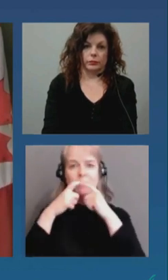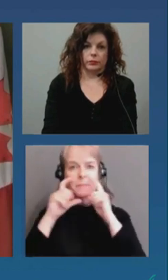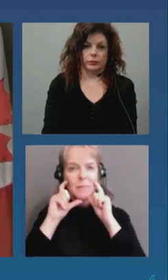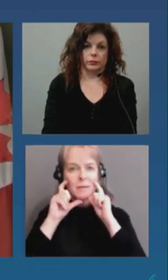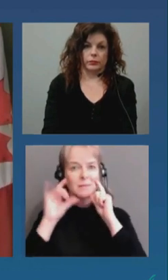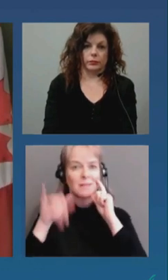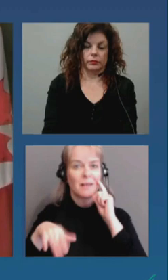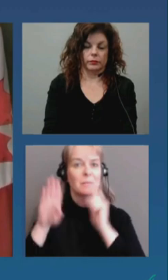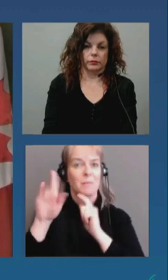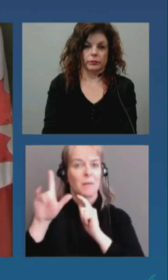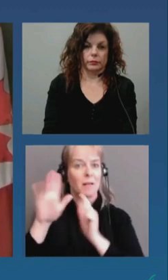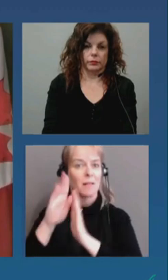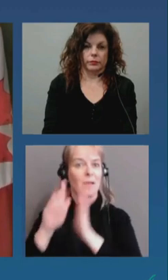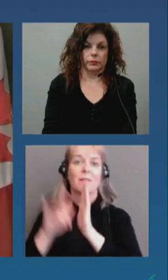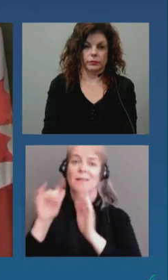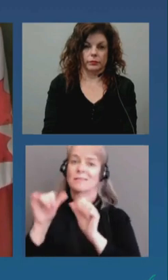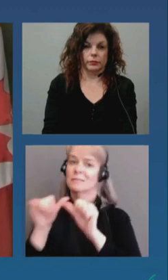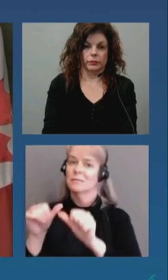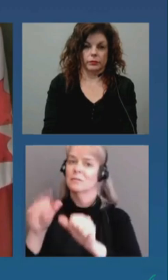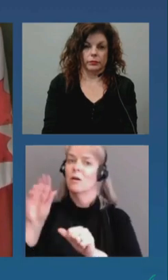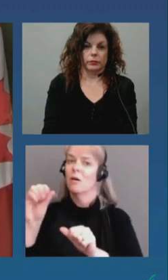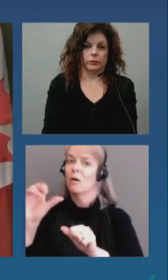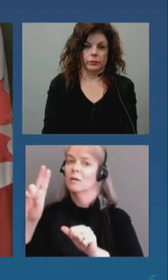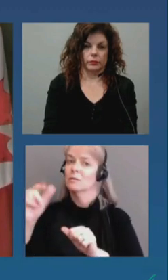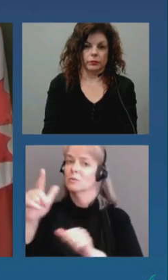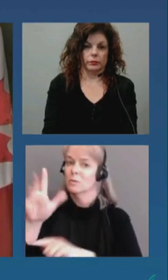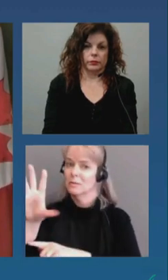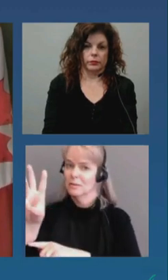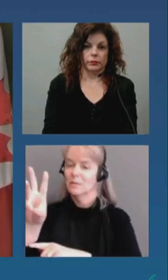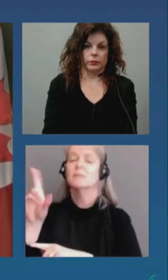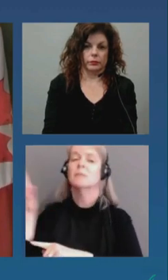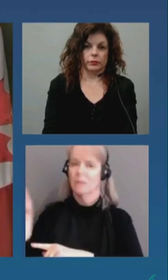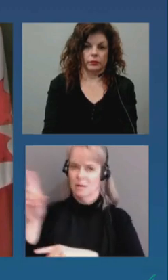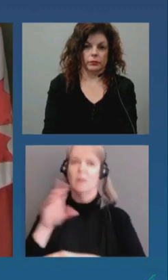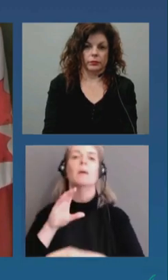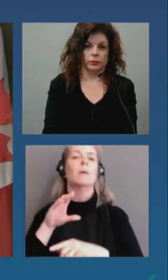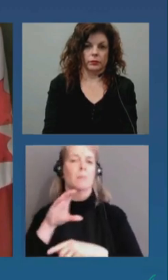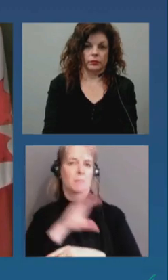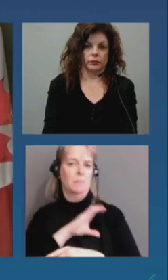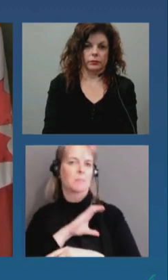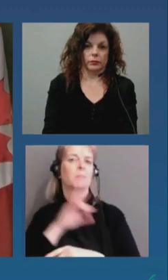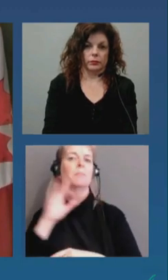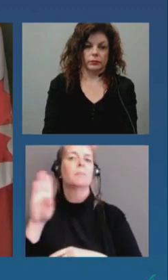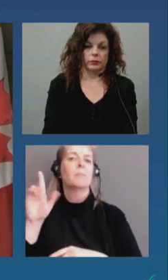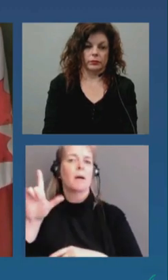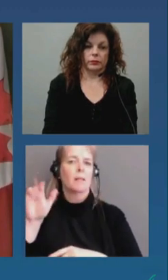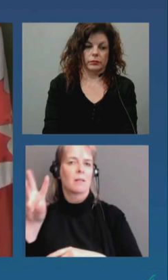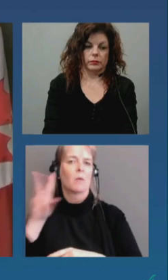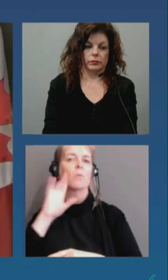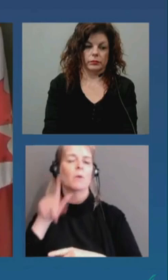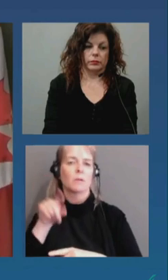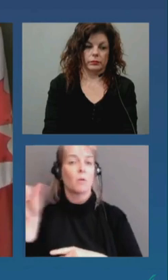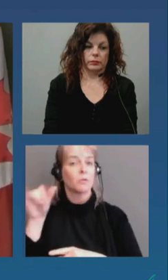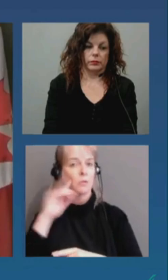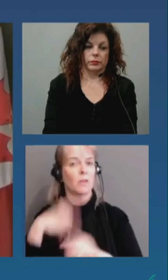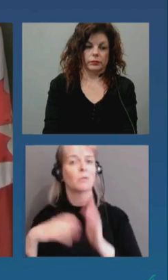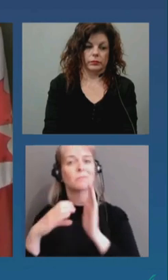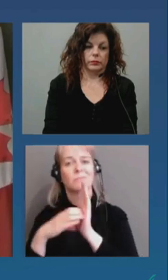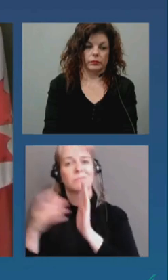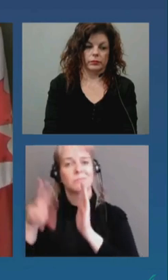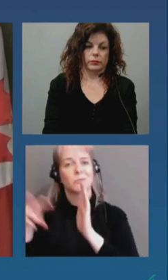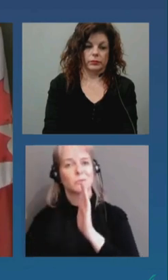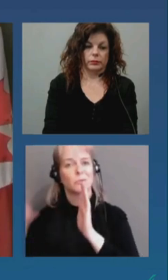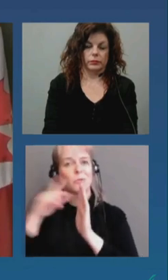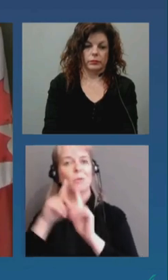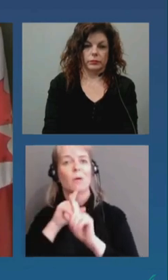august 26th in addition the bylaw officers will be enforcing the section 22 order issued by our officer our